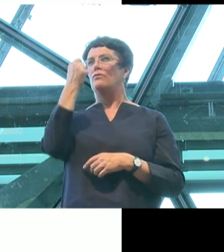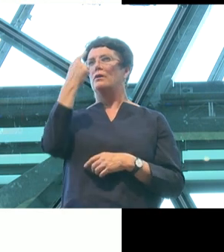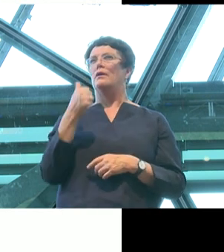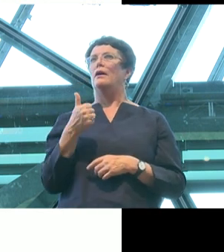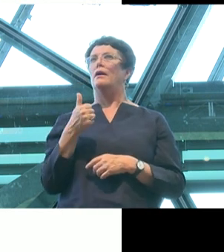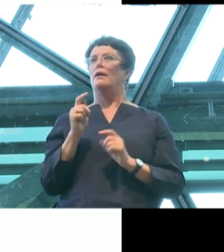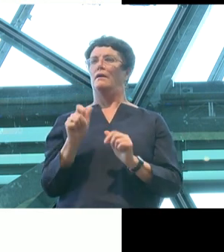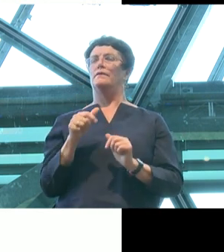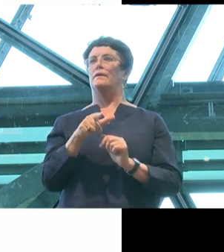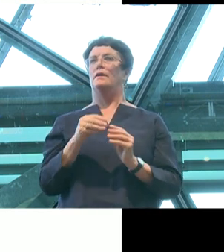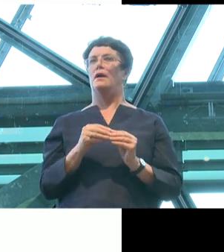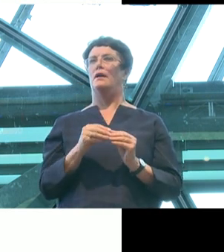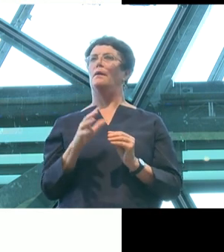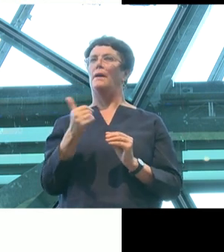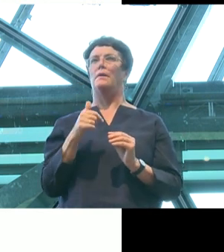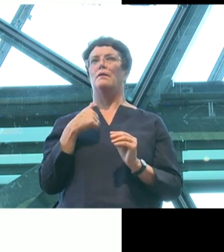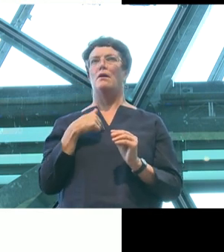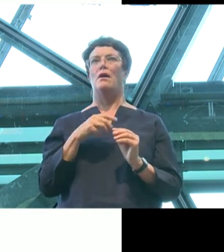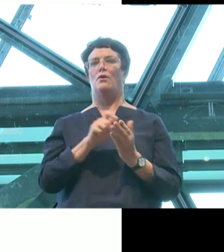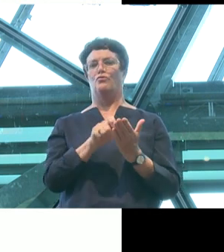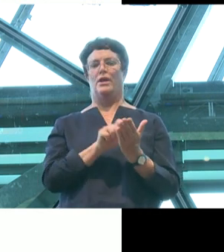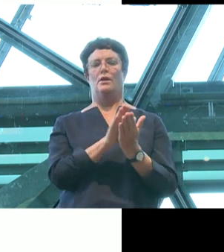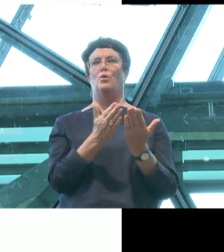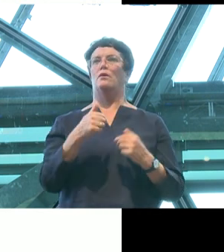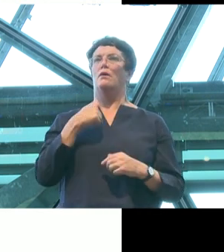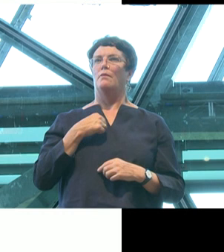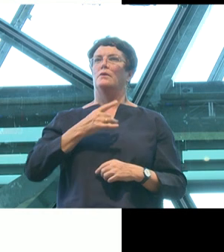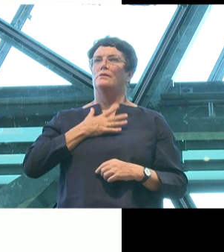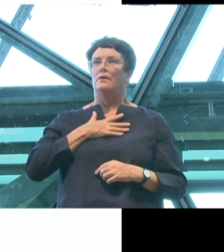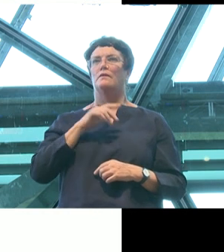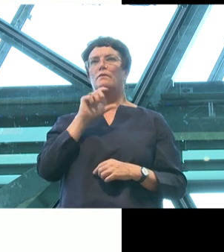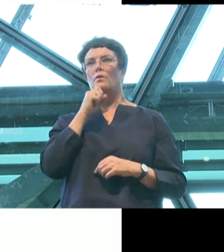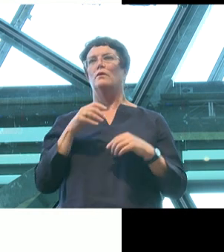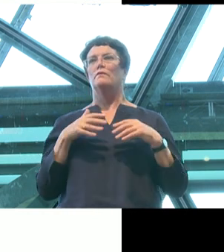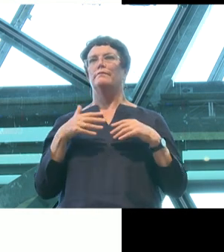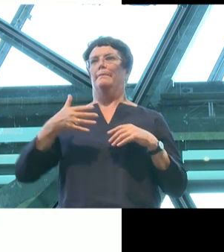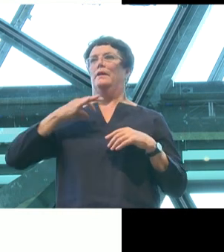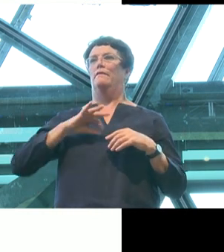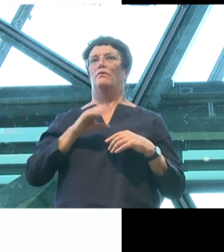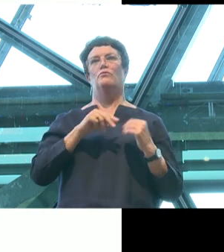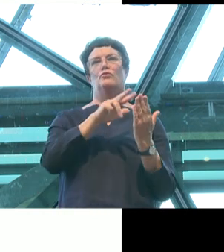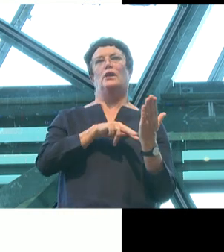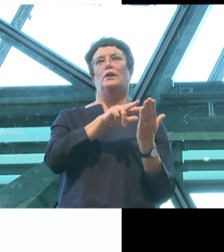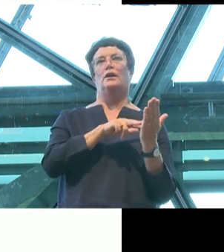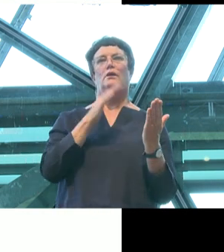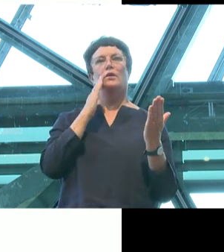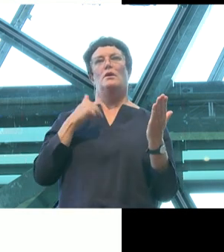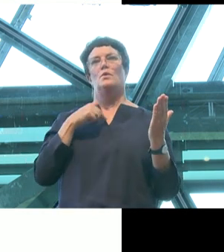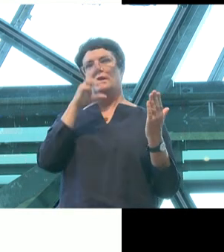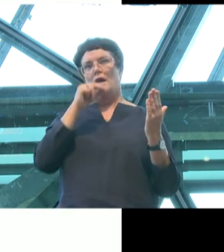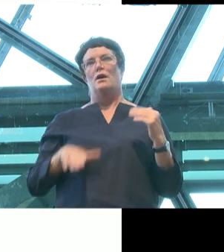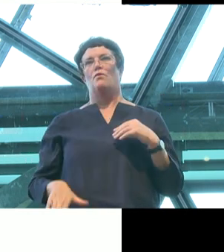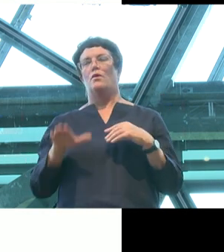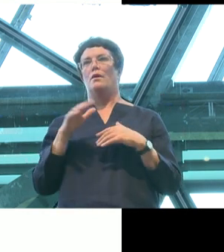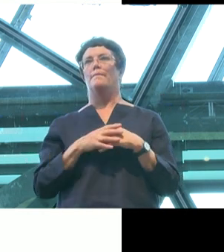subconsciously I'd written a book that I wish I'd read when I was growing up. So when the opportunity came to adapt the book into a TV show